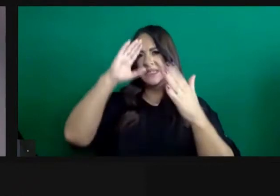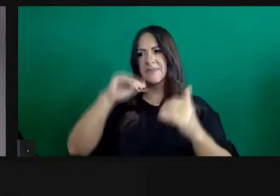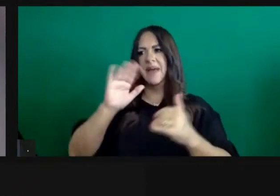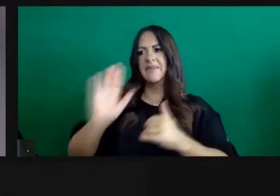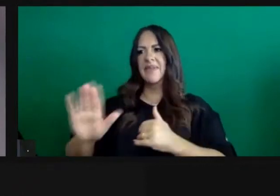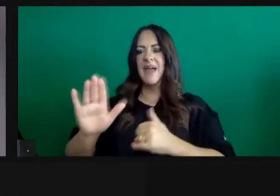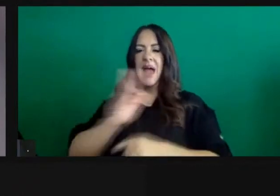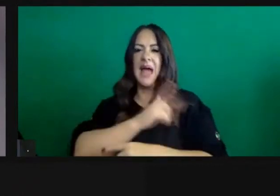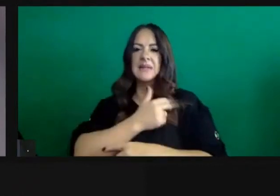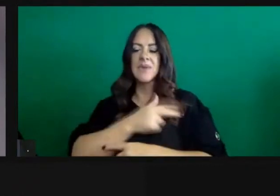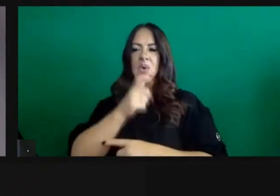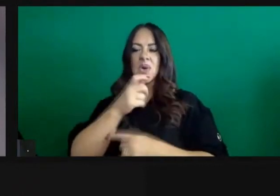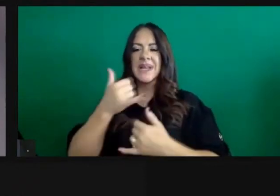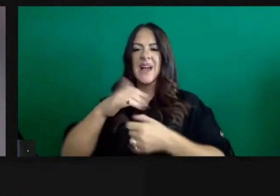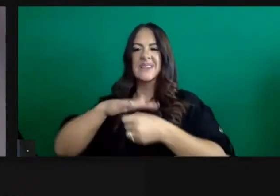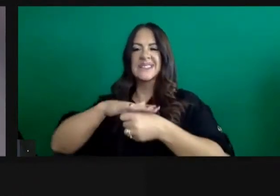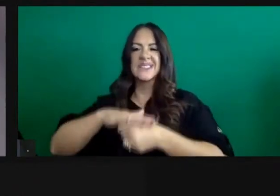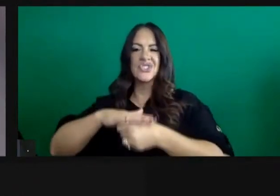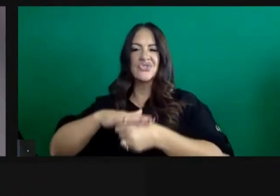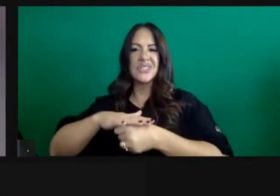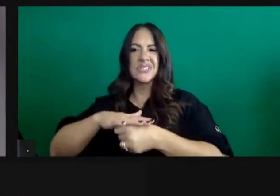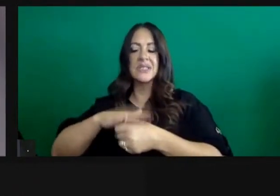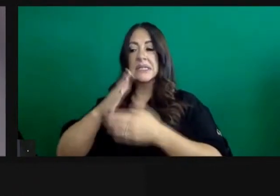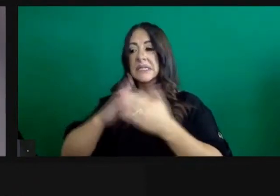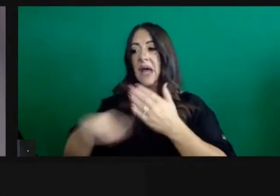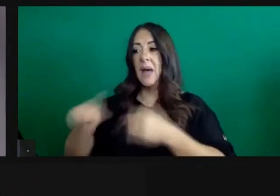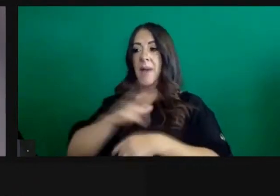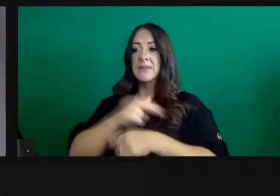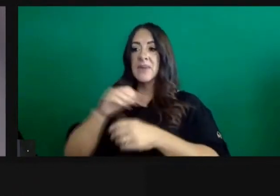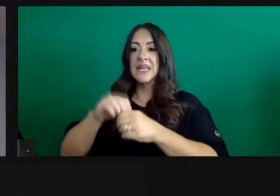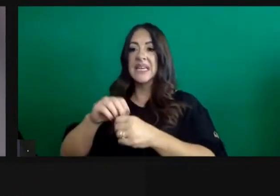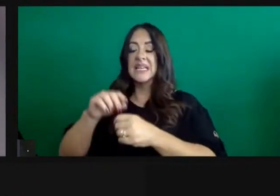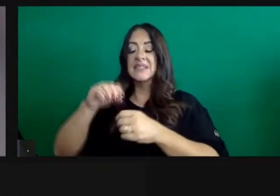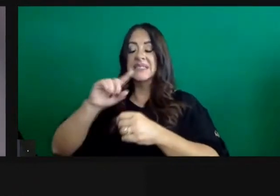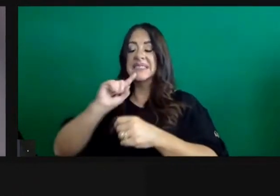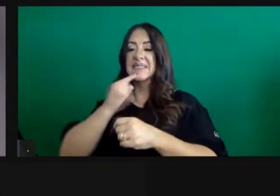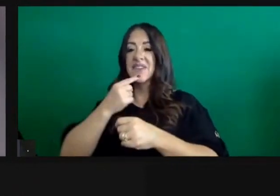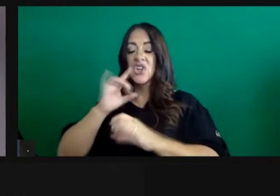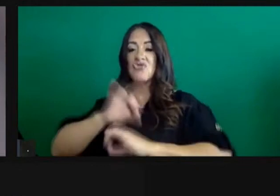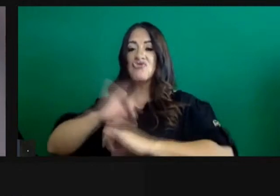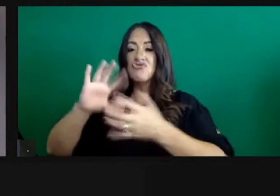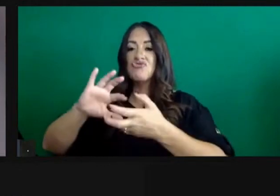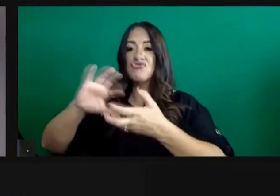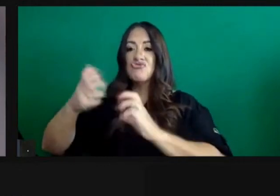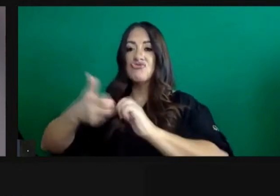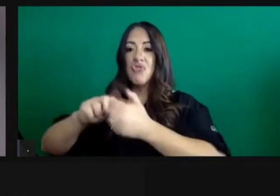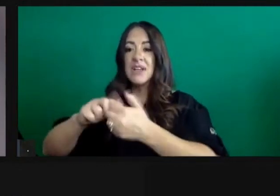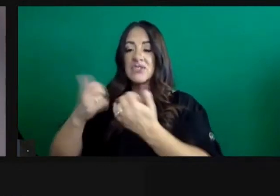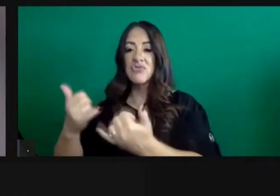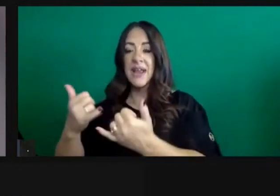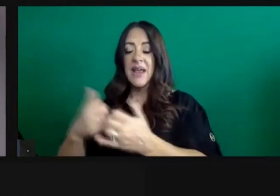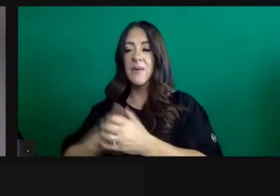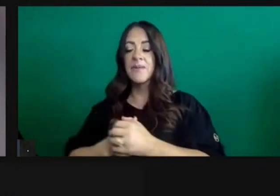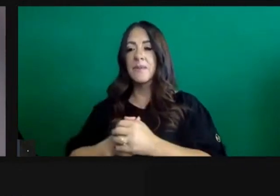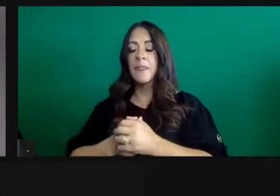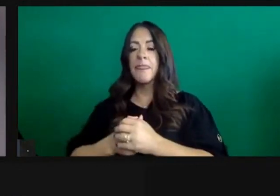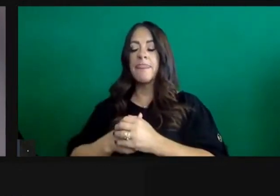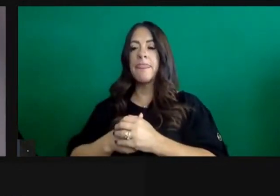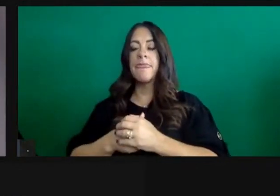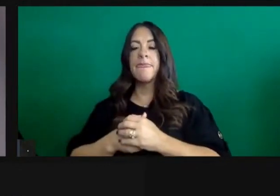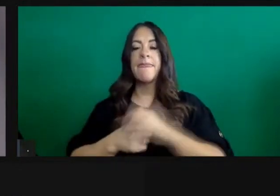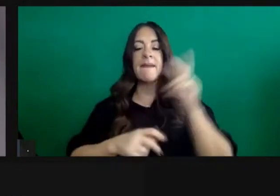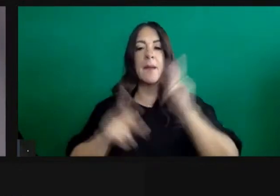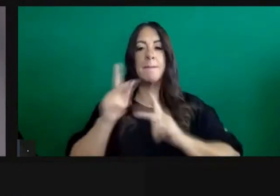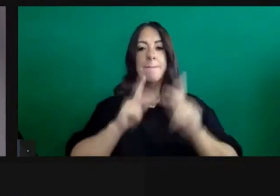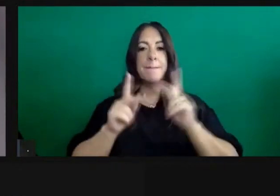that are under duress, that are in crisis already, will continue to see a high number of patients knocking on the door asking for care,